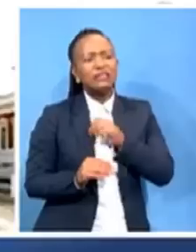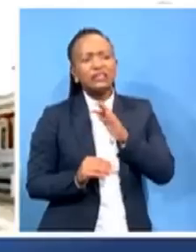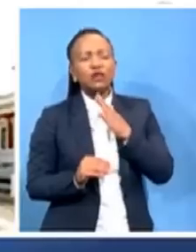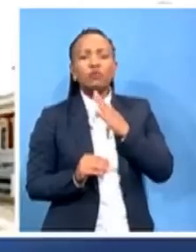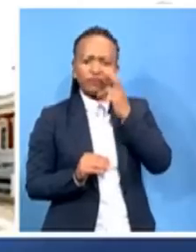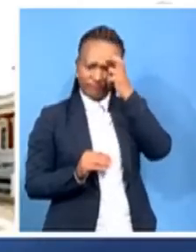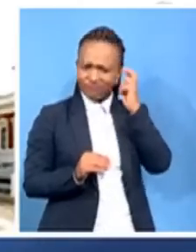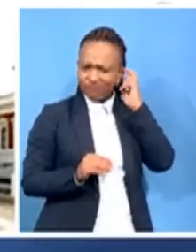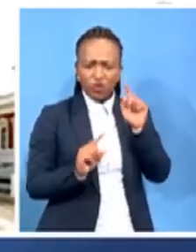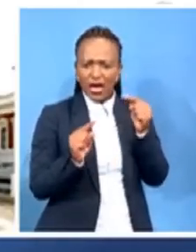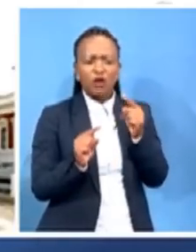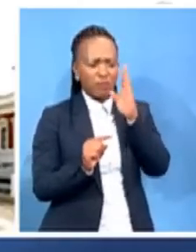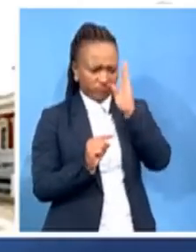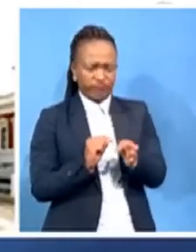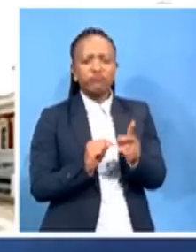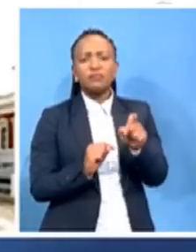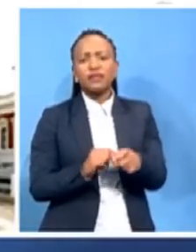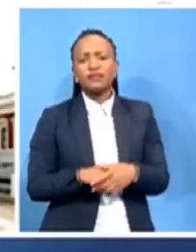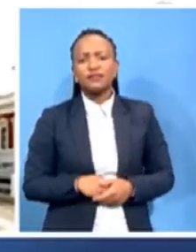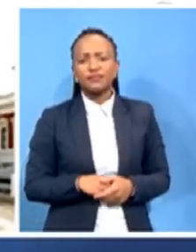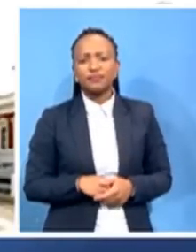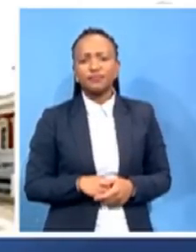All right, let's thank you for talking to us this morning.